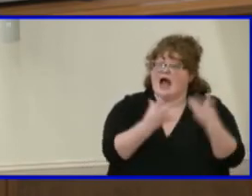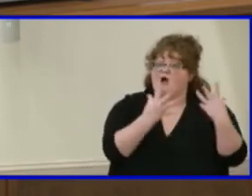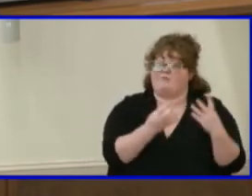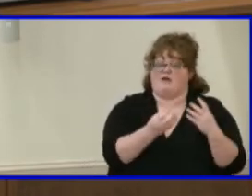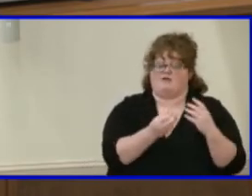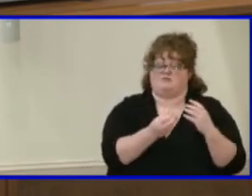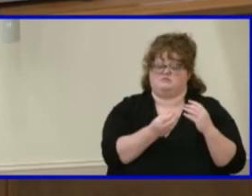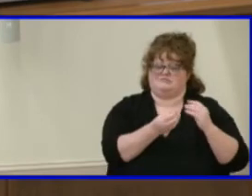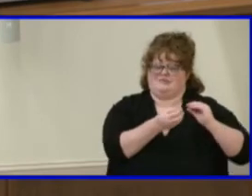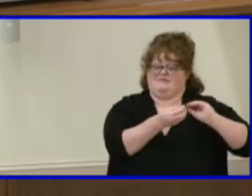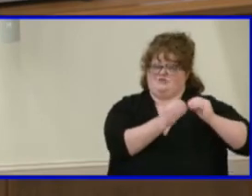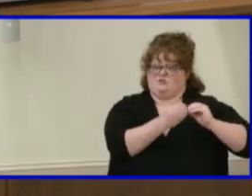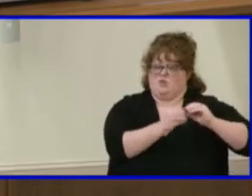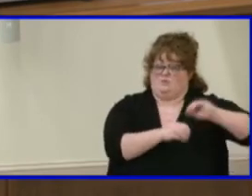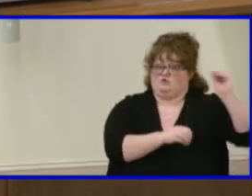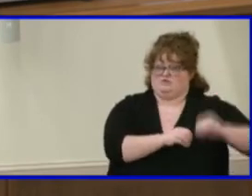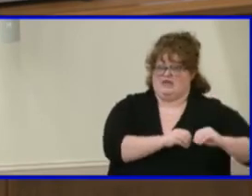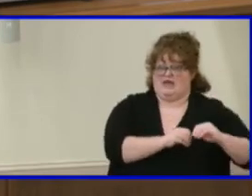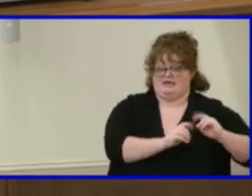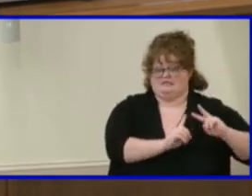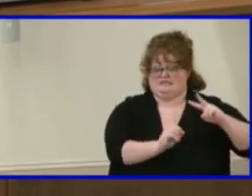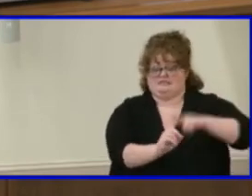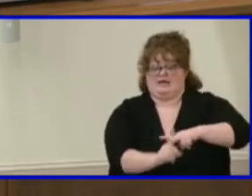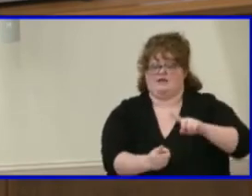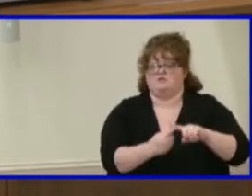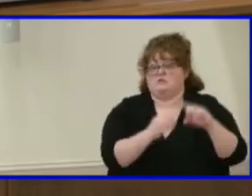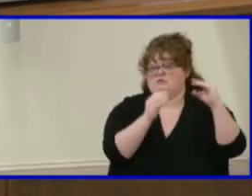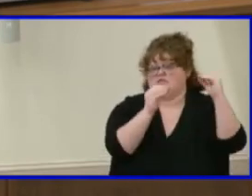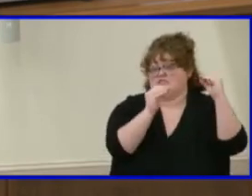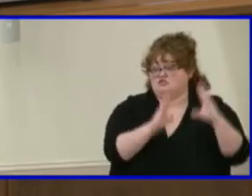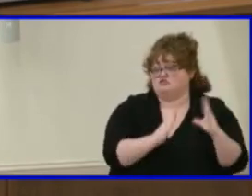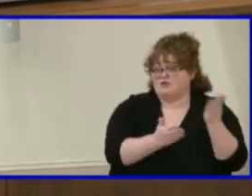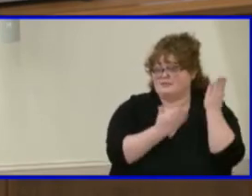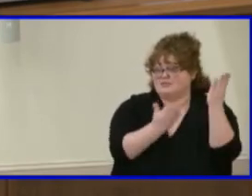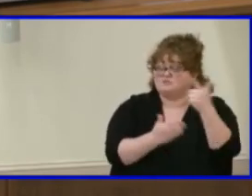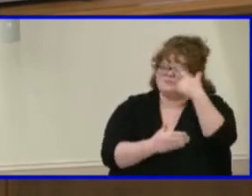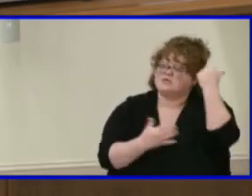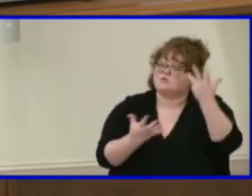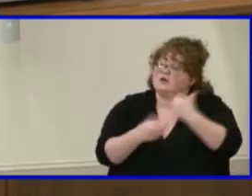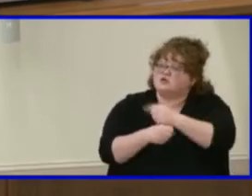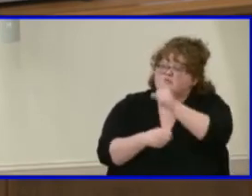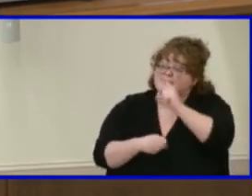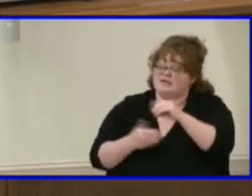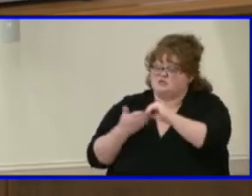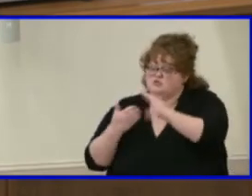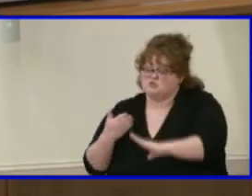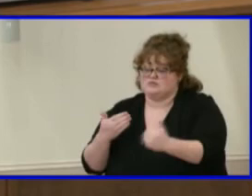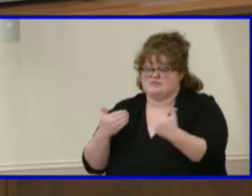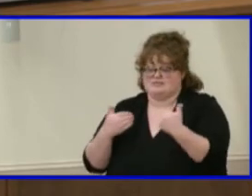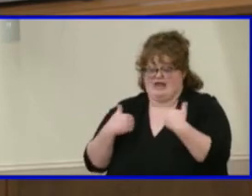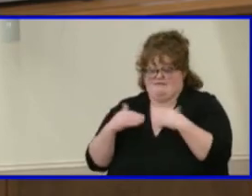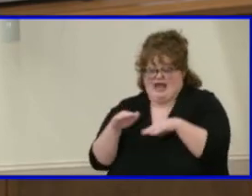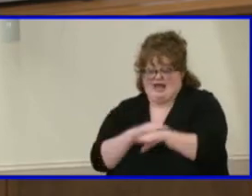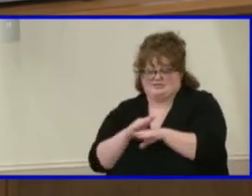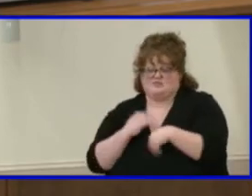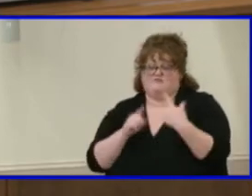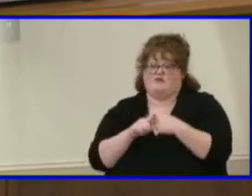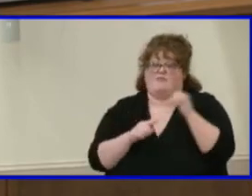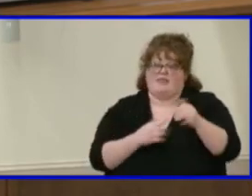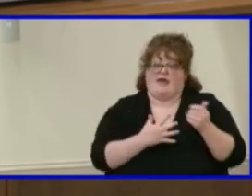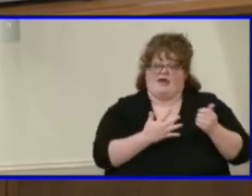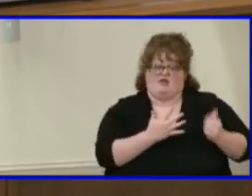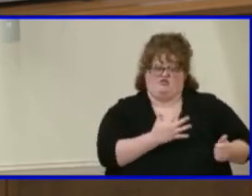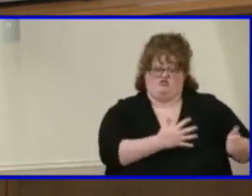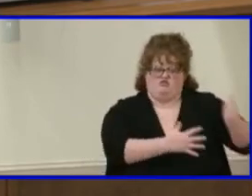want to ensure that, um, students are getting, you know, fair access with that composite rank. So we don't want to ding them